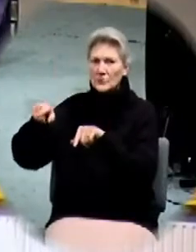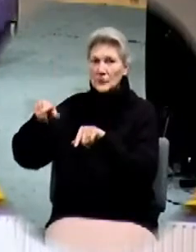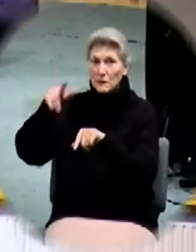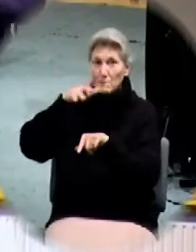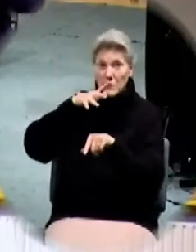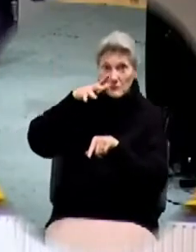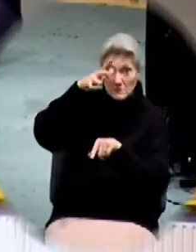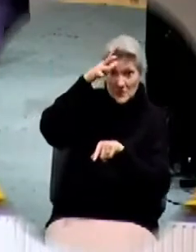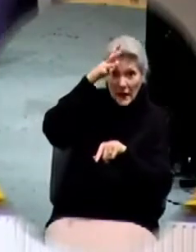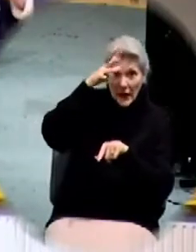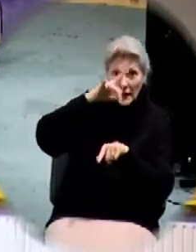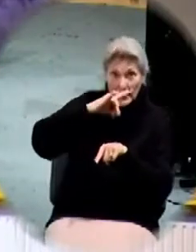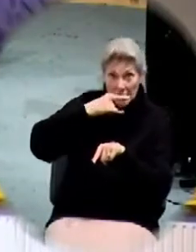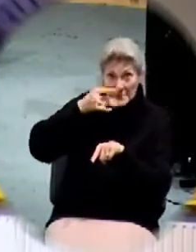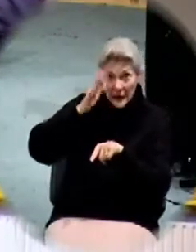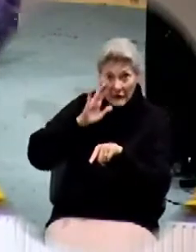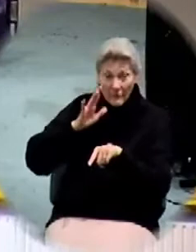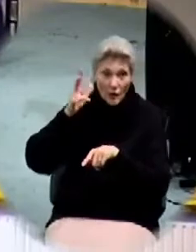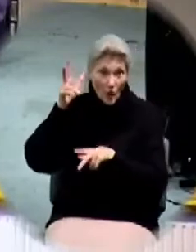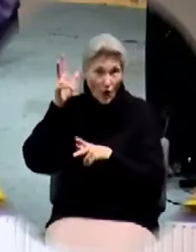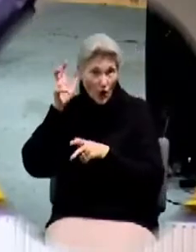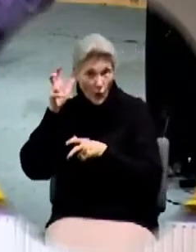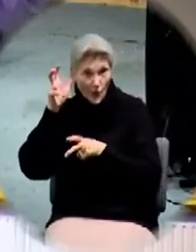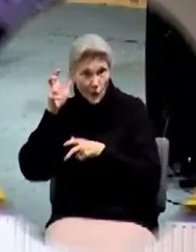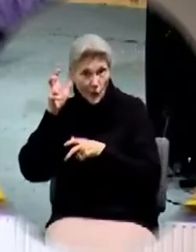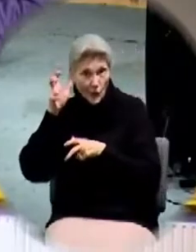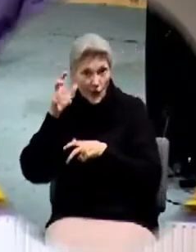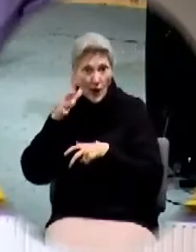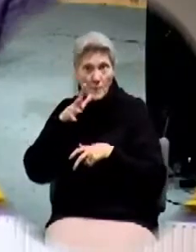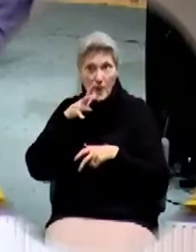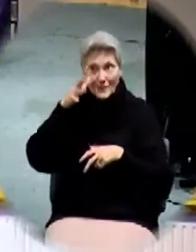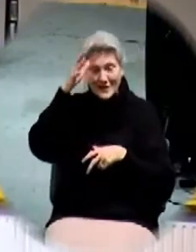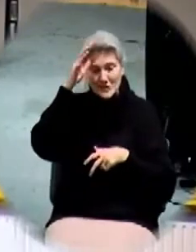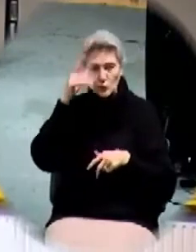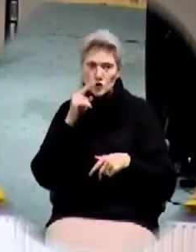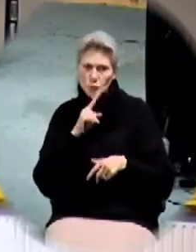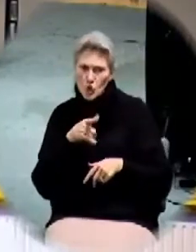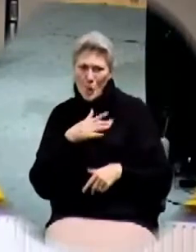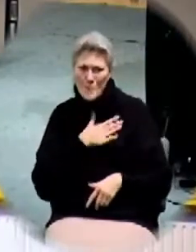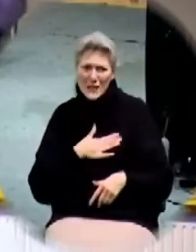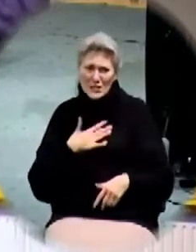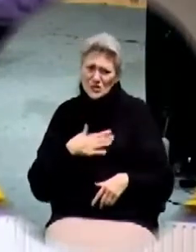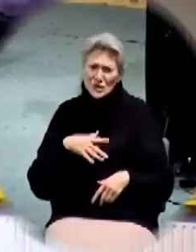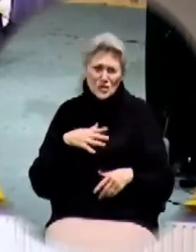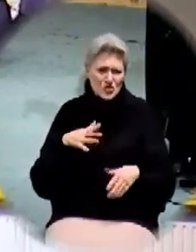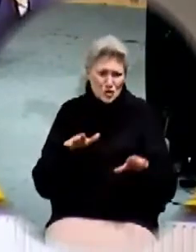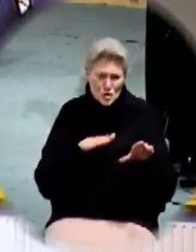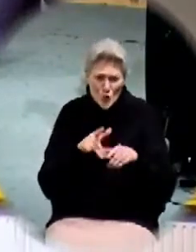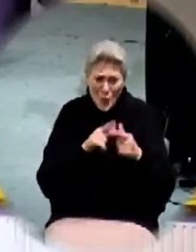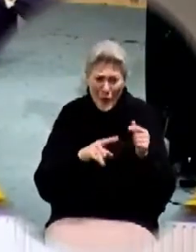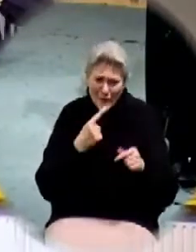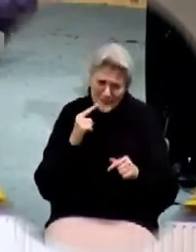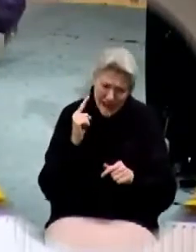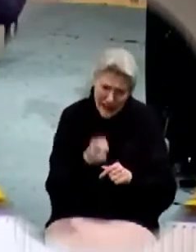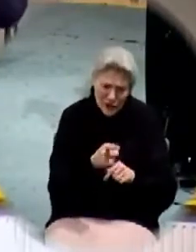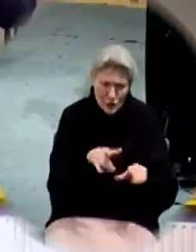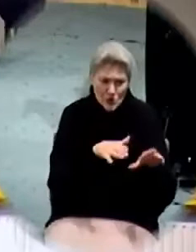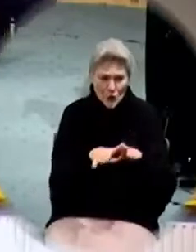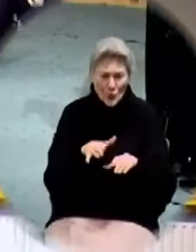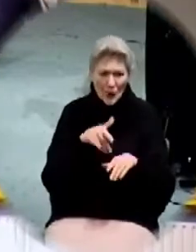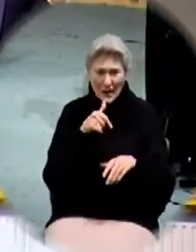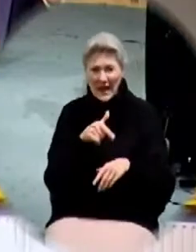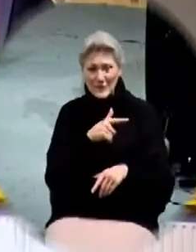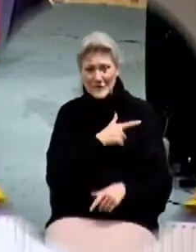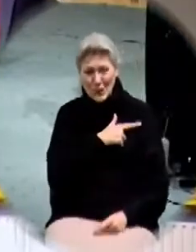dad parents kids have you ever heard some parents say would you please just do what I'm asking you to do and not drag